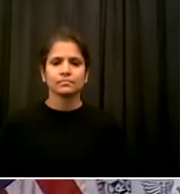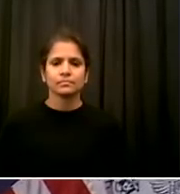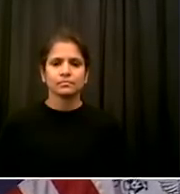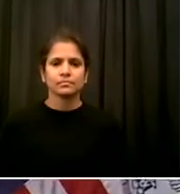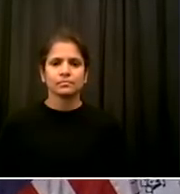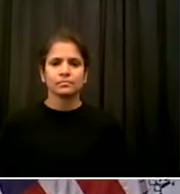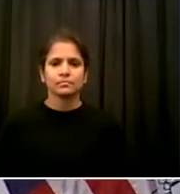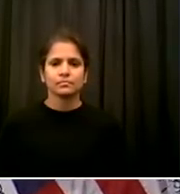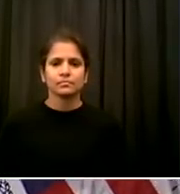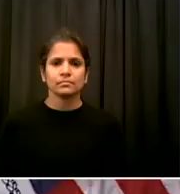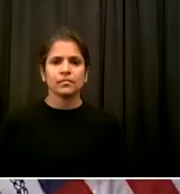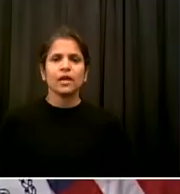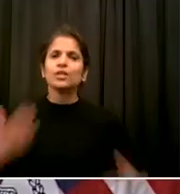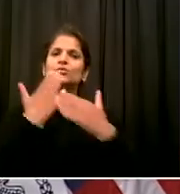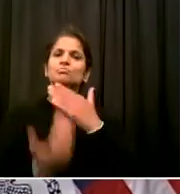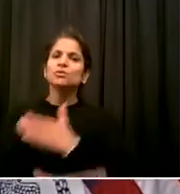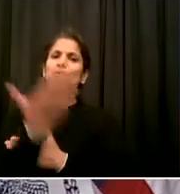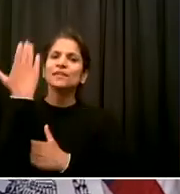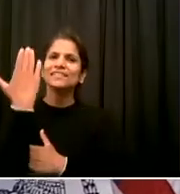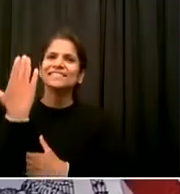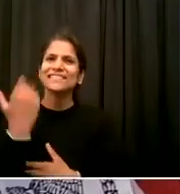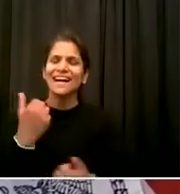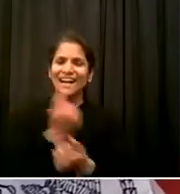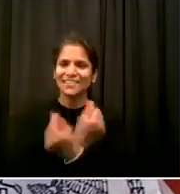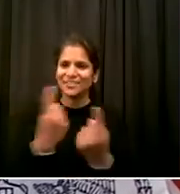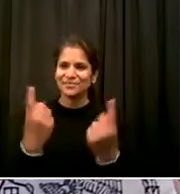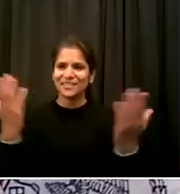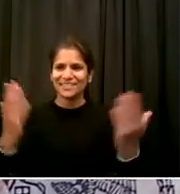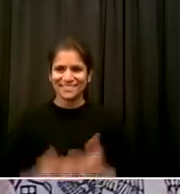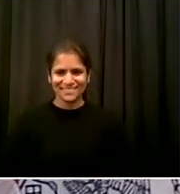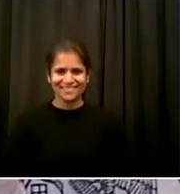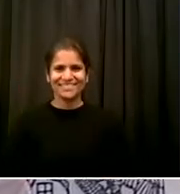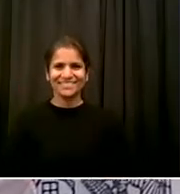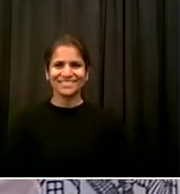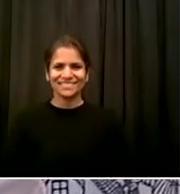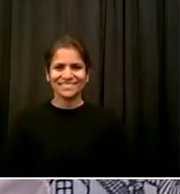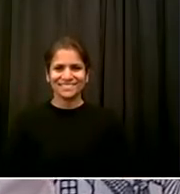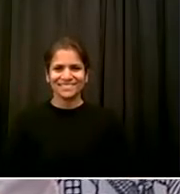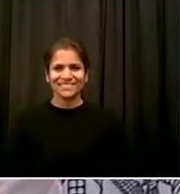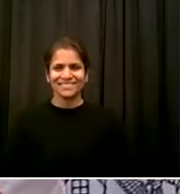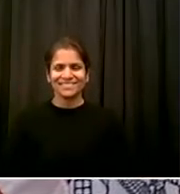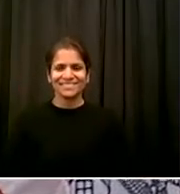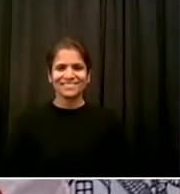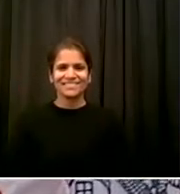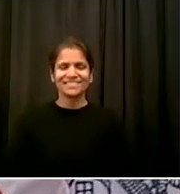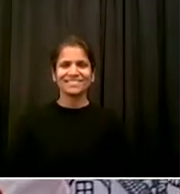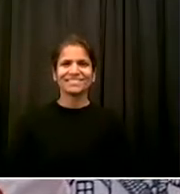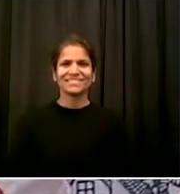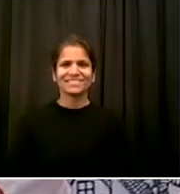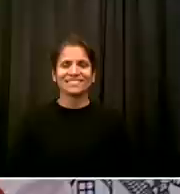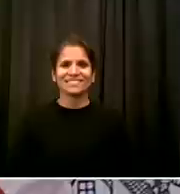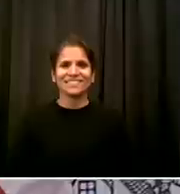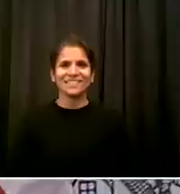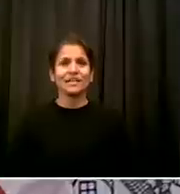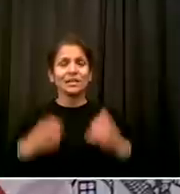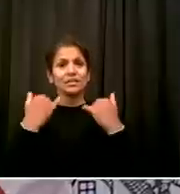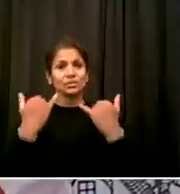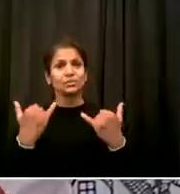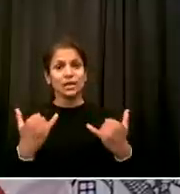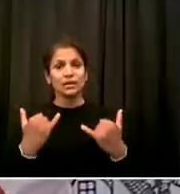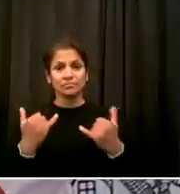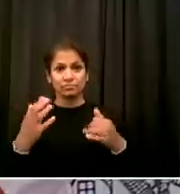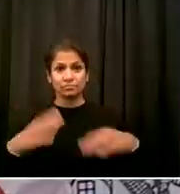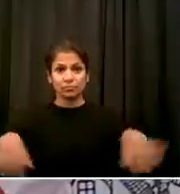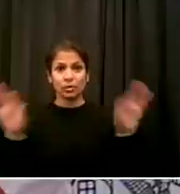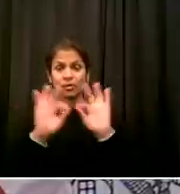good morning everybody we gather on a very important day very important day for our city